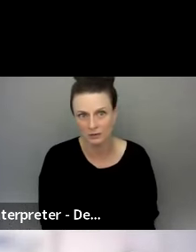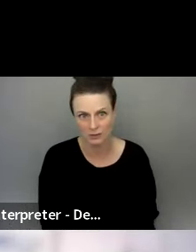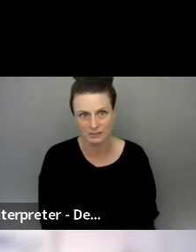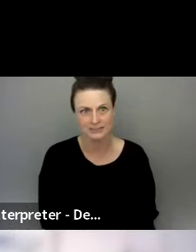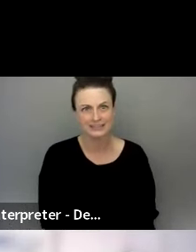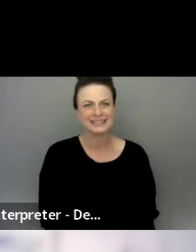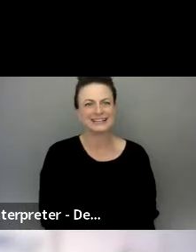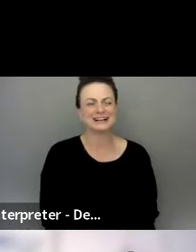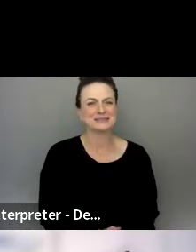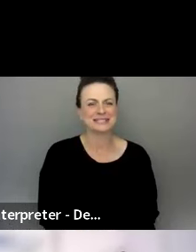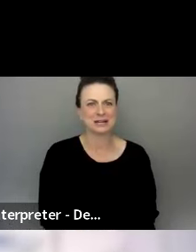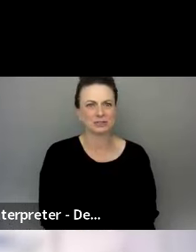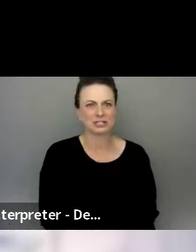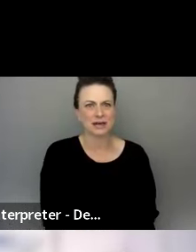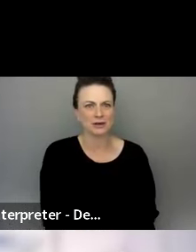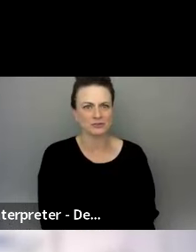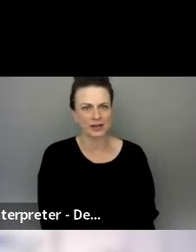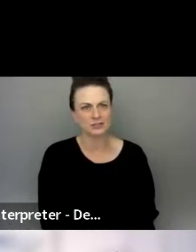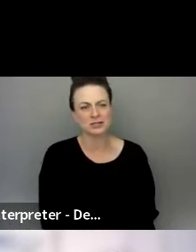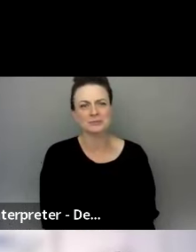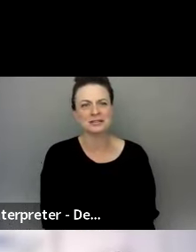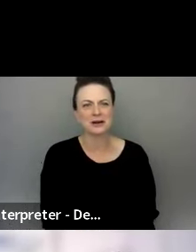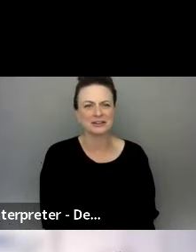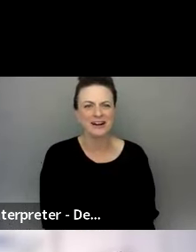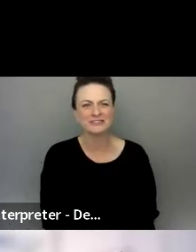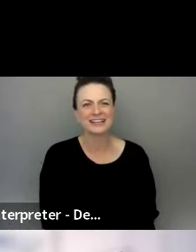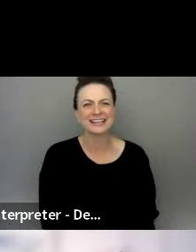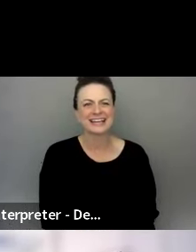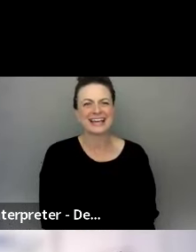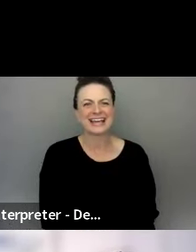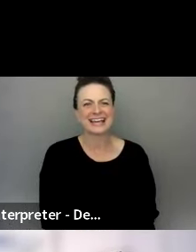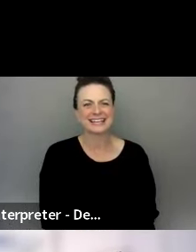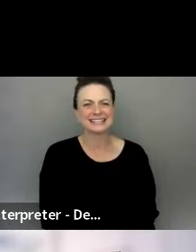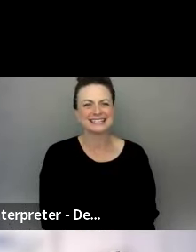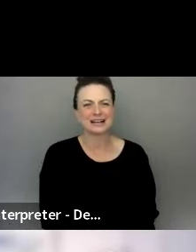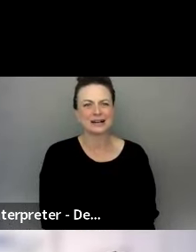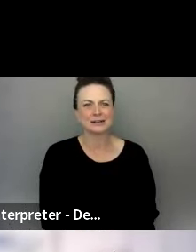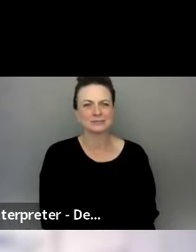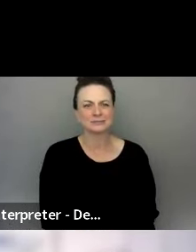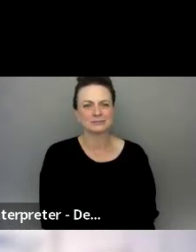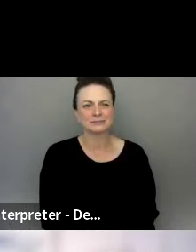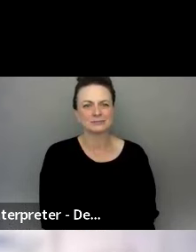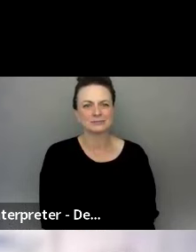Emmanuel, of course, is here, but she's not a new face. She comes in on and off and